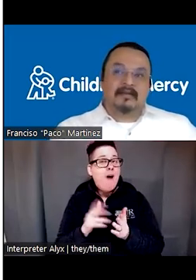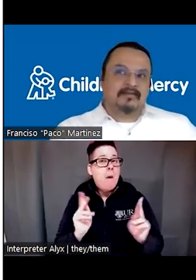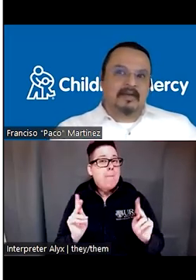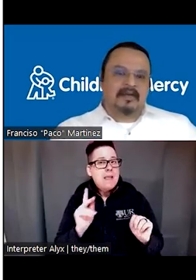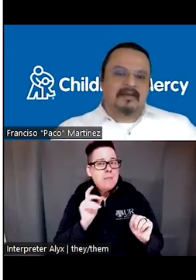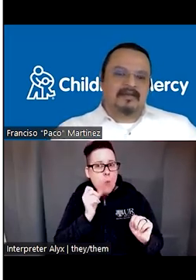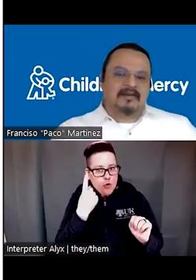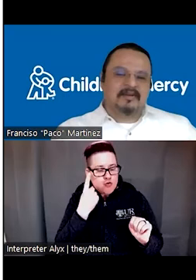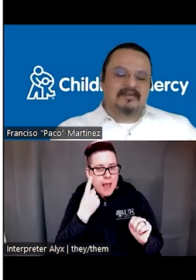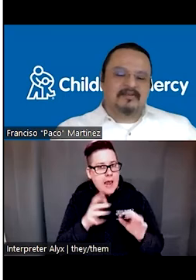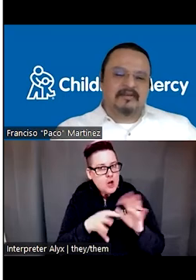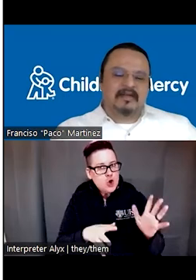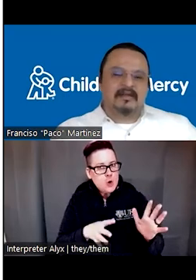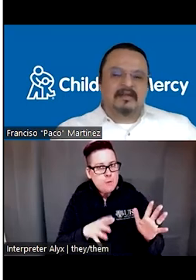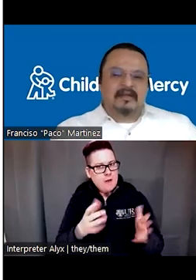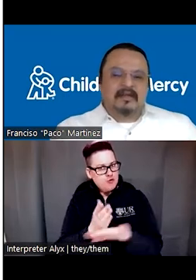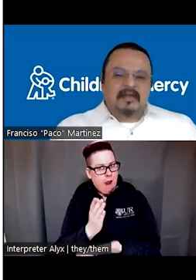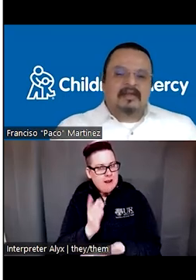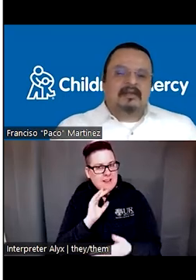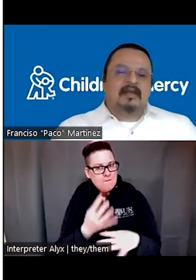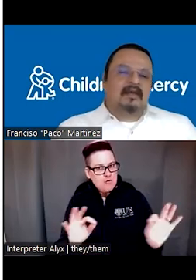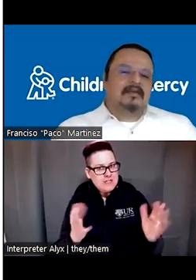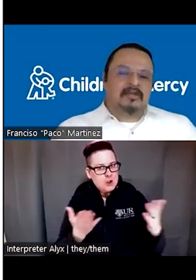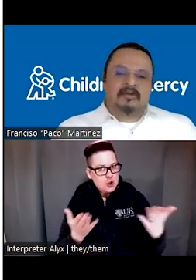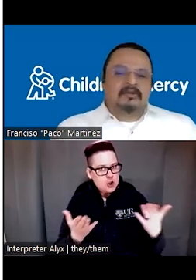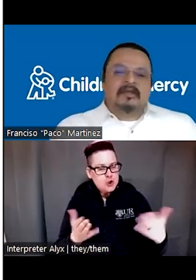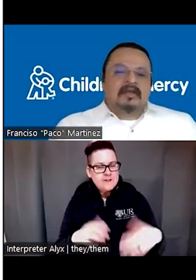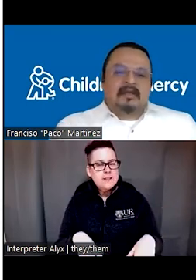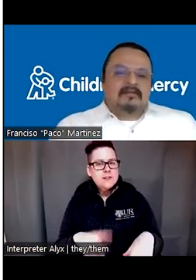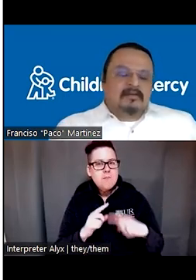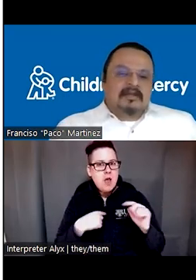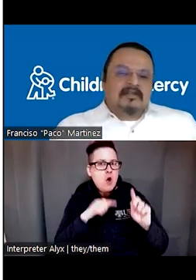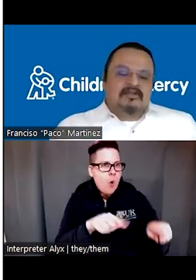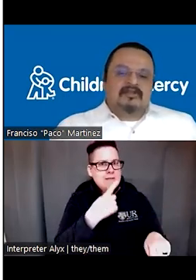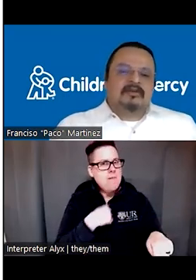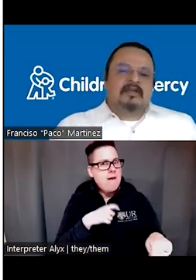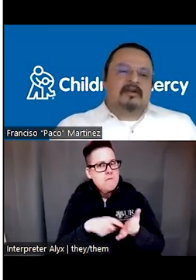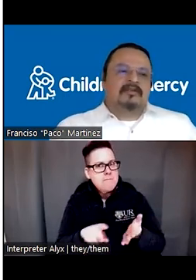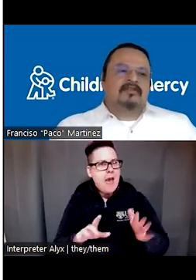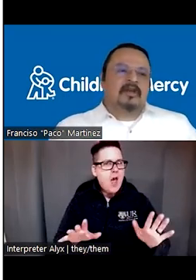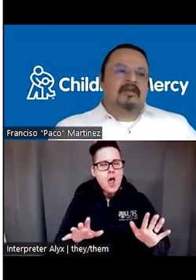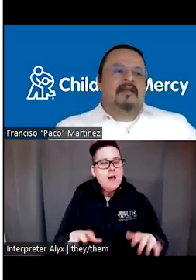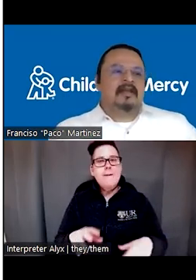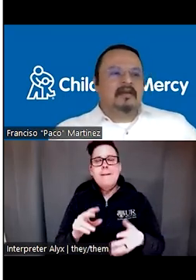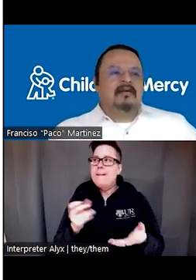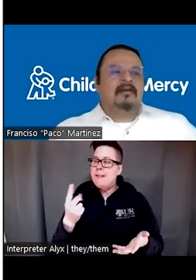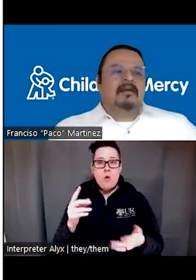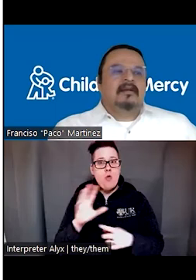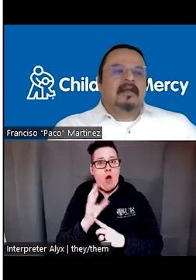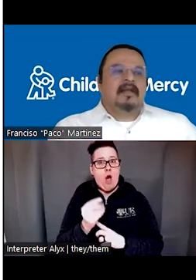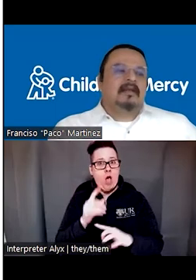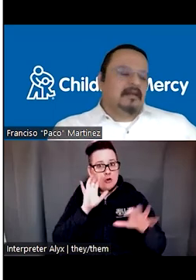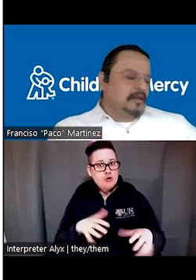and that is free. The service is free. Right. And, uh, so in there's also the cultural shock that here,